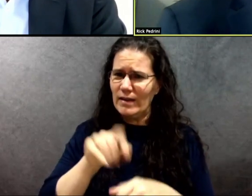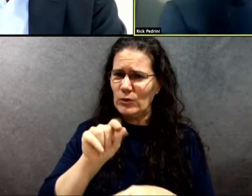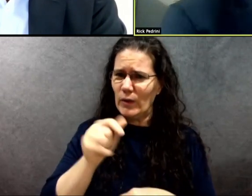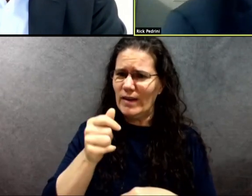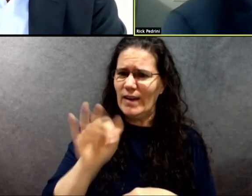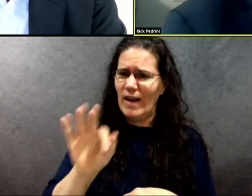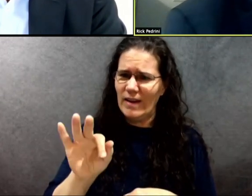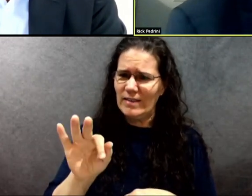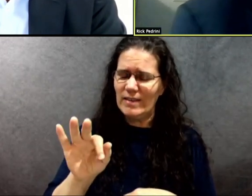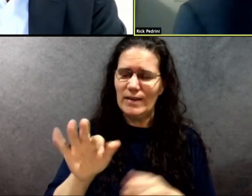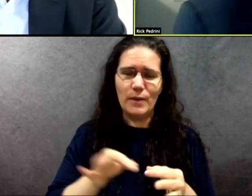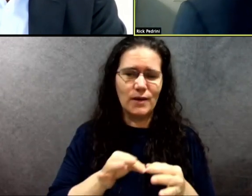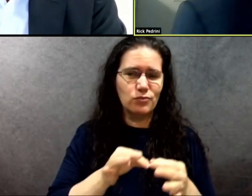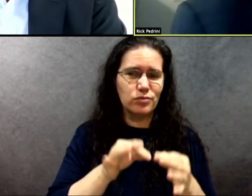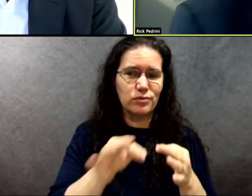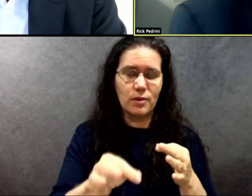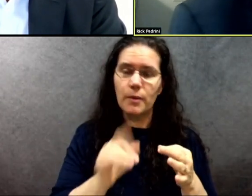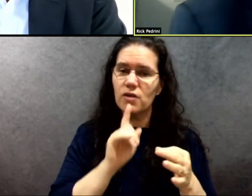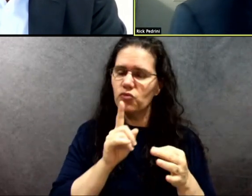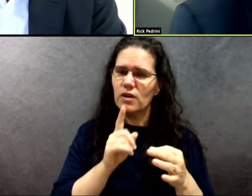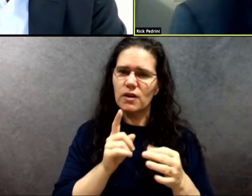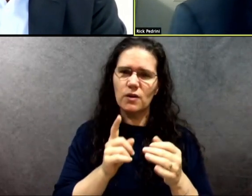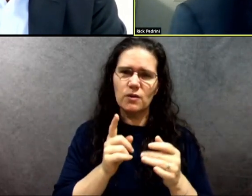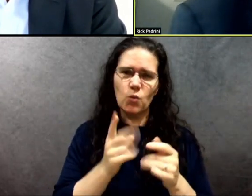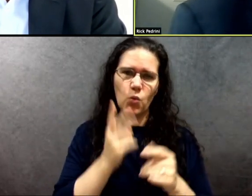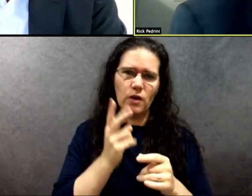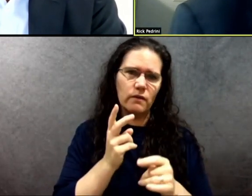But it was definitely one of the most difficult things I've ever done.